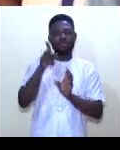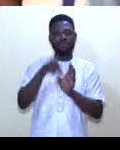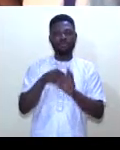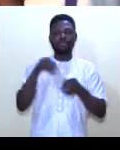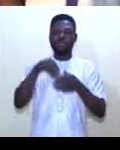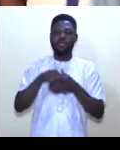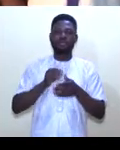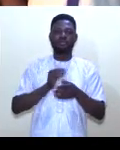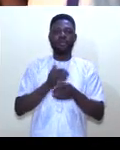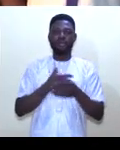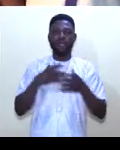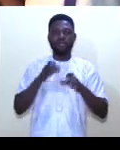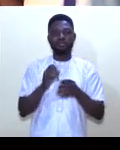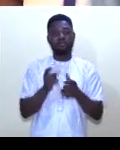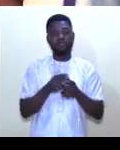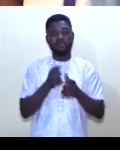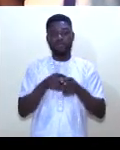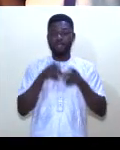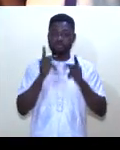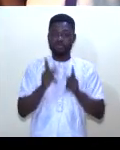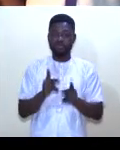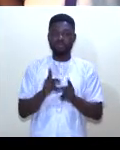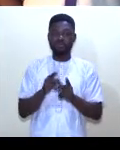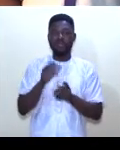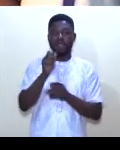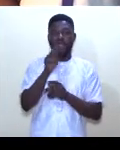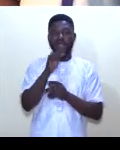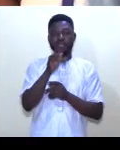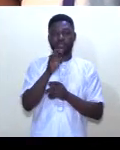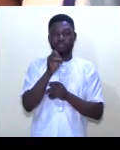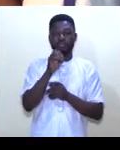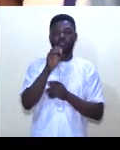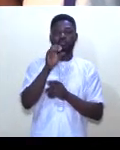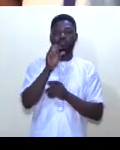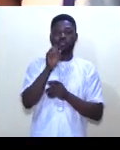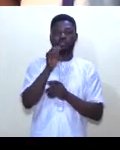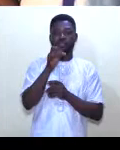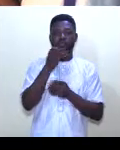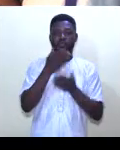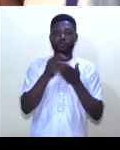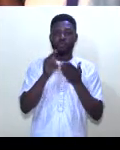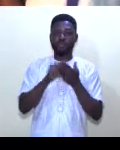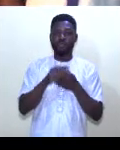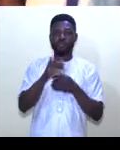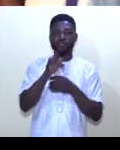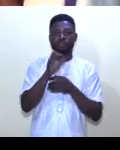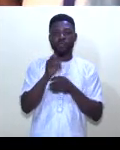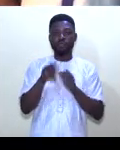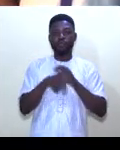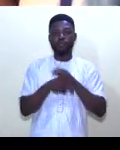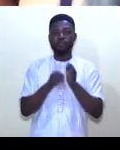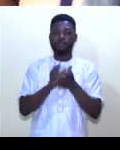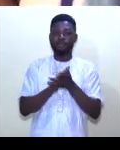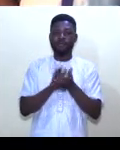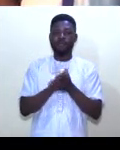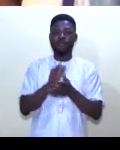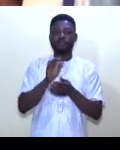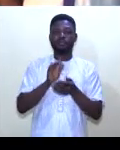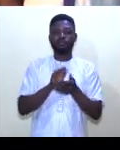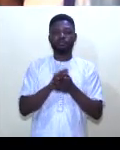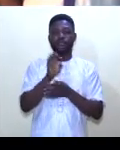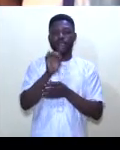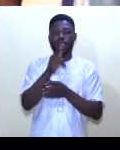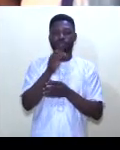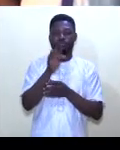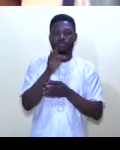participation in our classes. The first person on the list is Anise Oluwashi Igudnes from the G.O.S. North Korean Primary